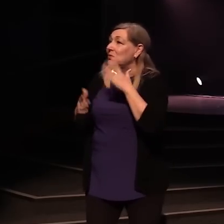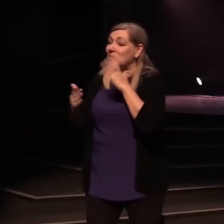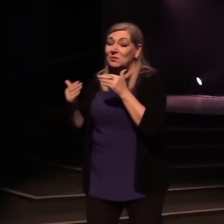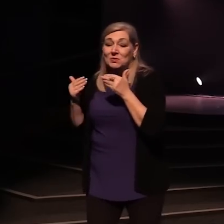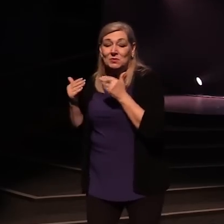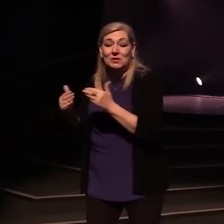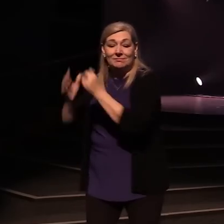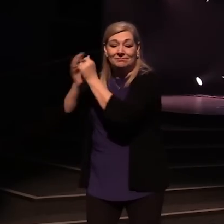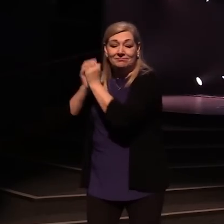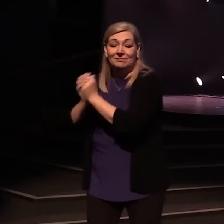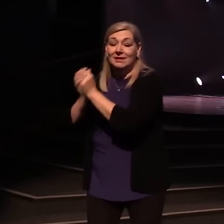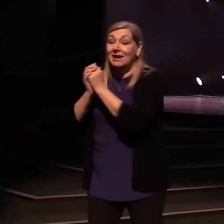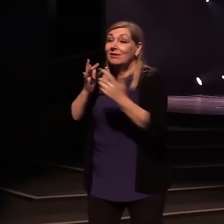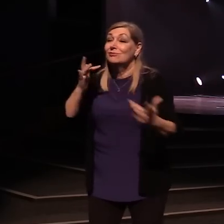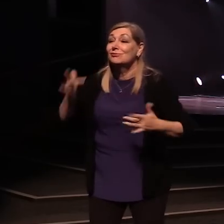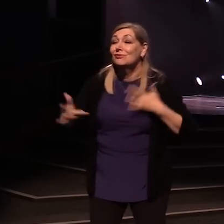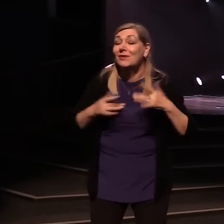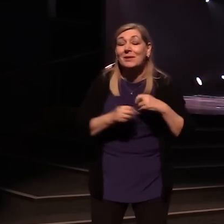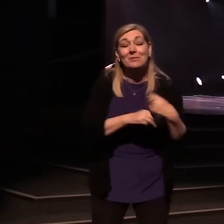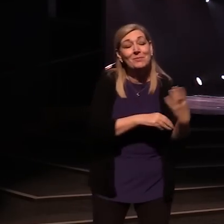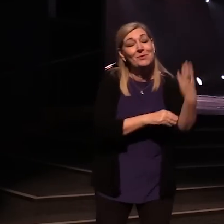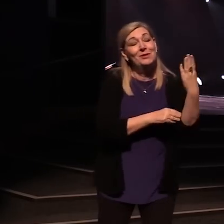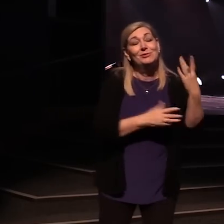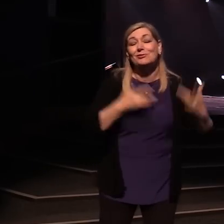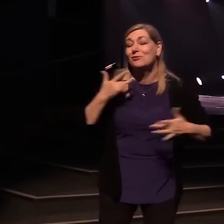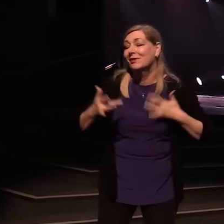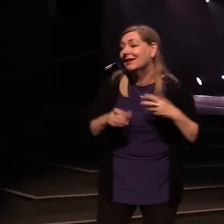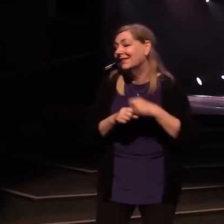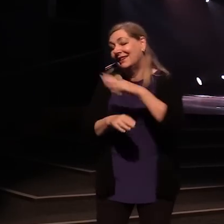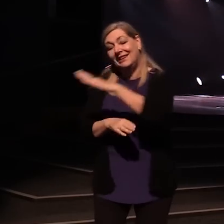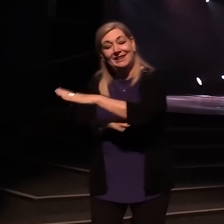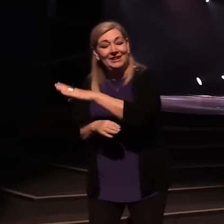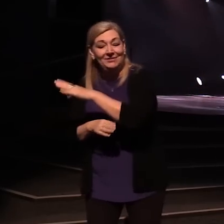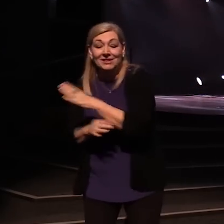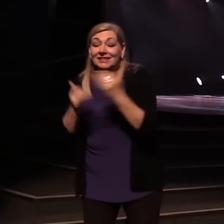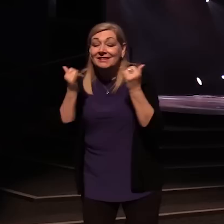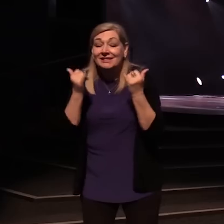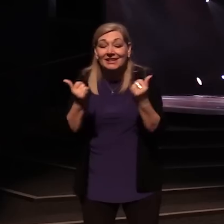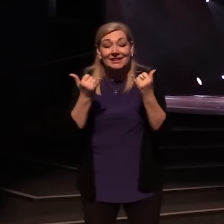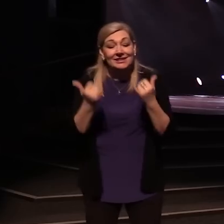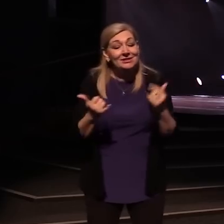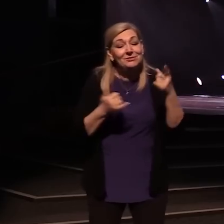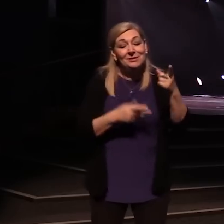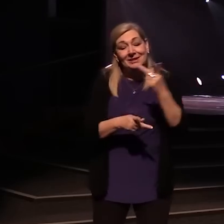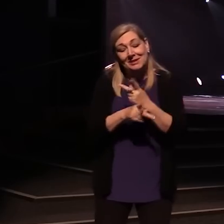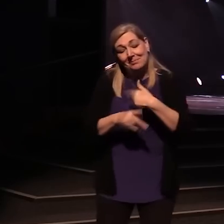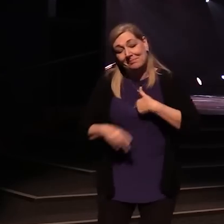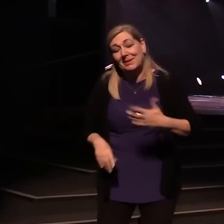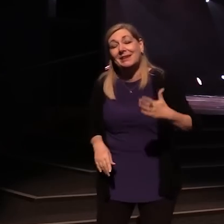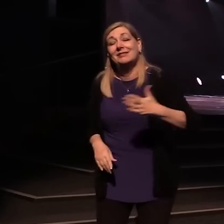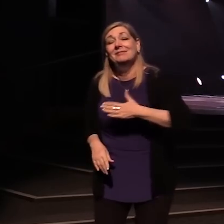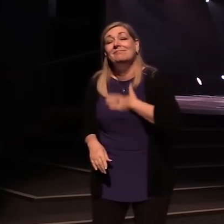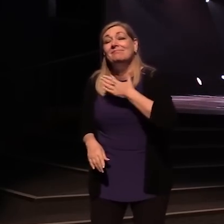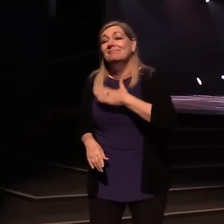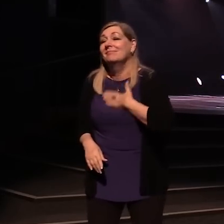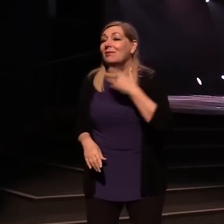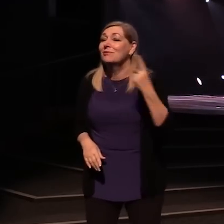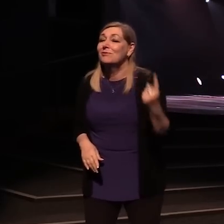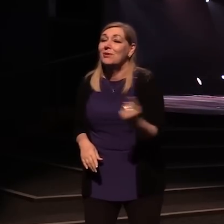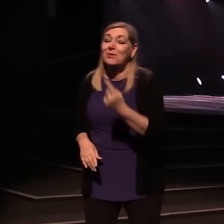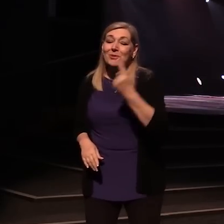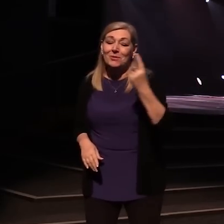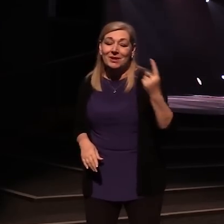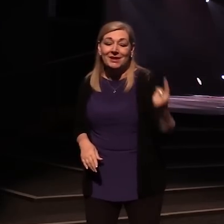I've got joy in the morning you keep me dancing in